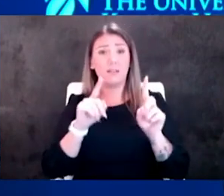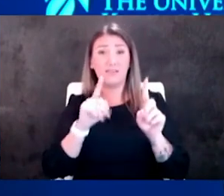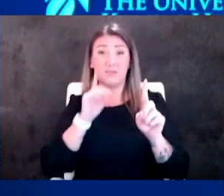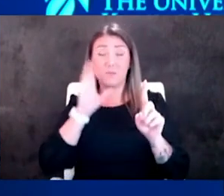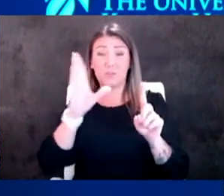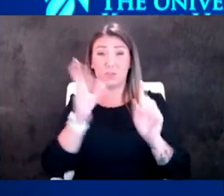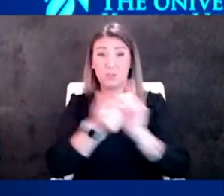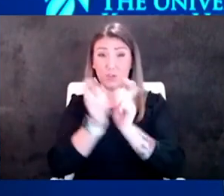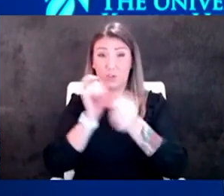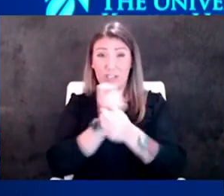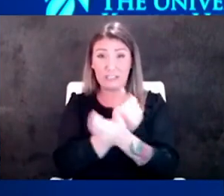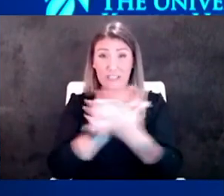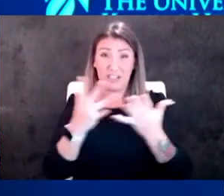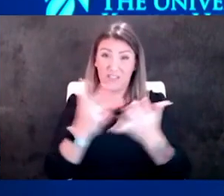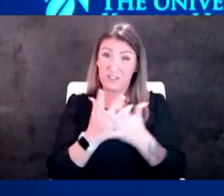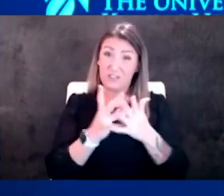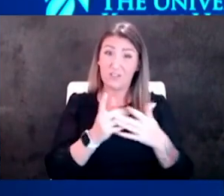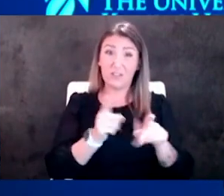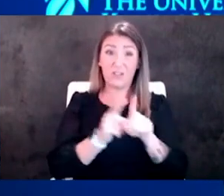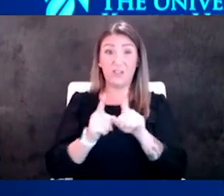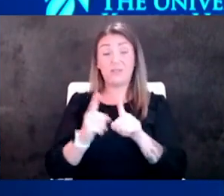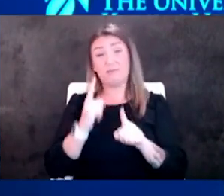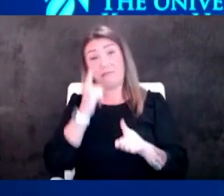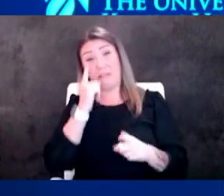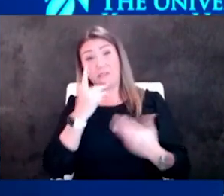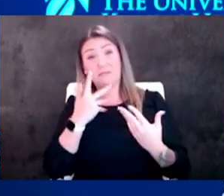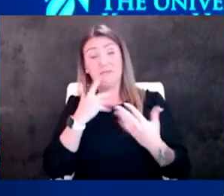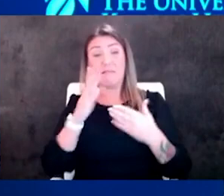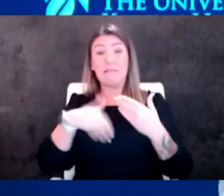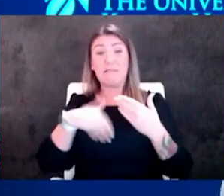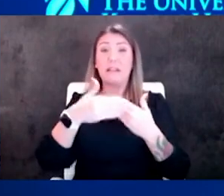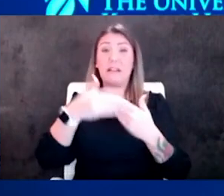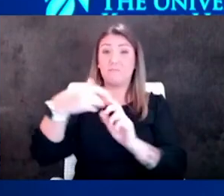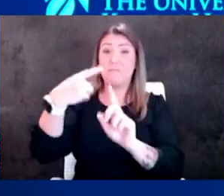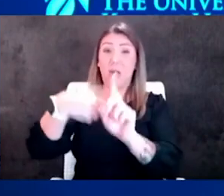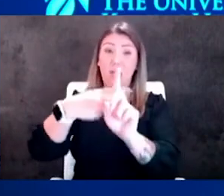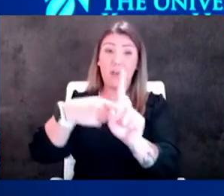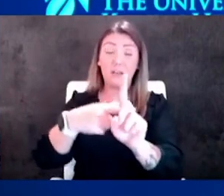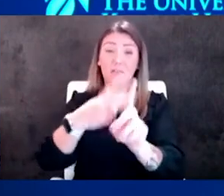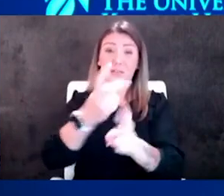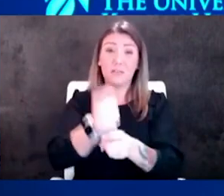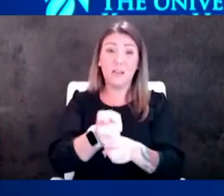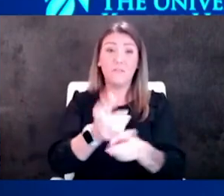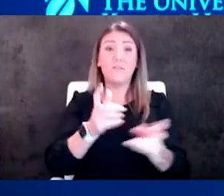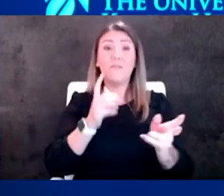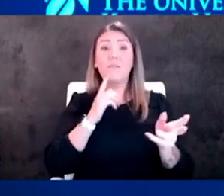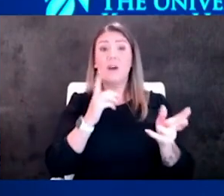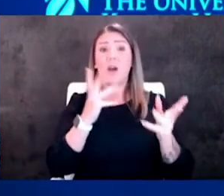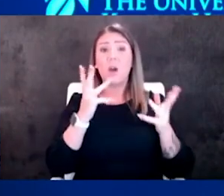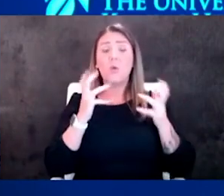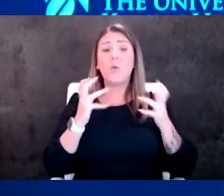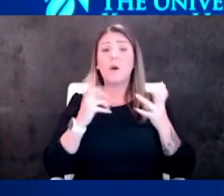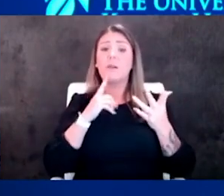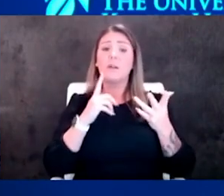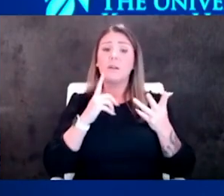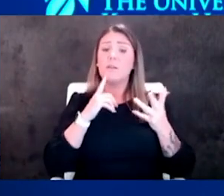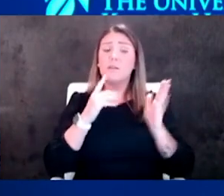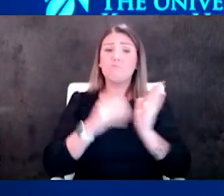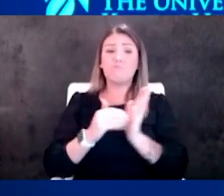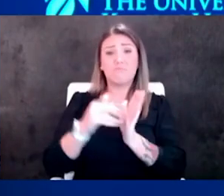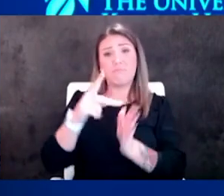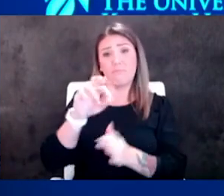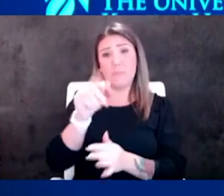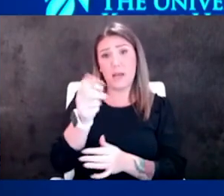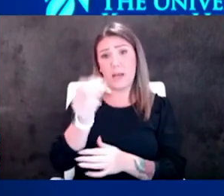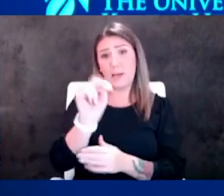more too i think so i think the next few months are going to be hard i want us to settle into some pattern we can all get comfortable around